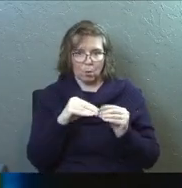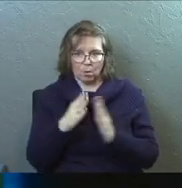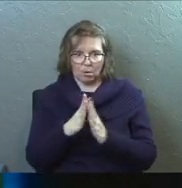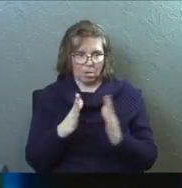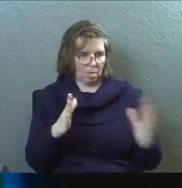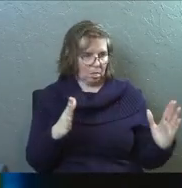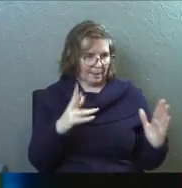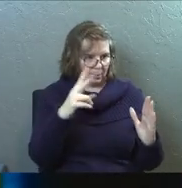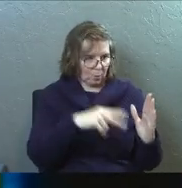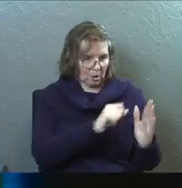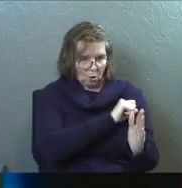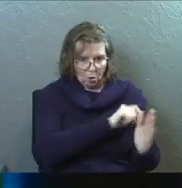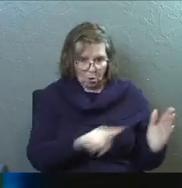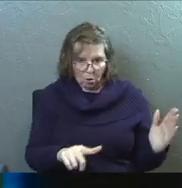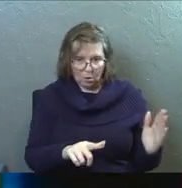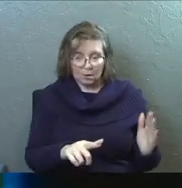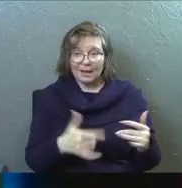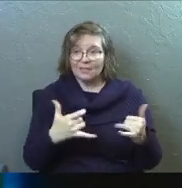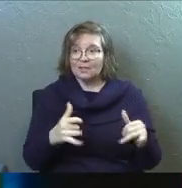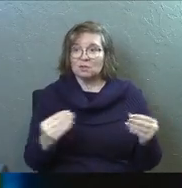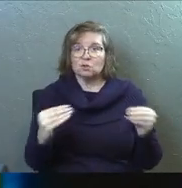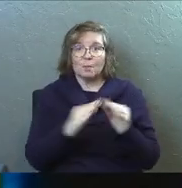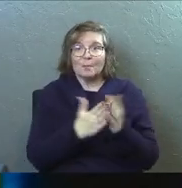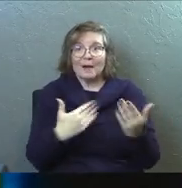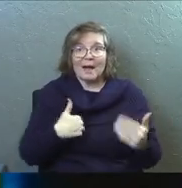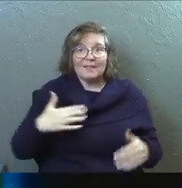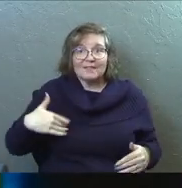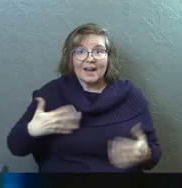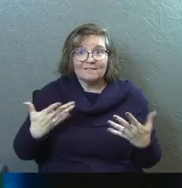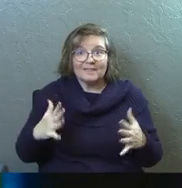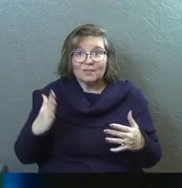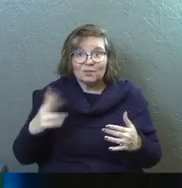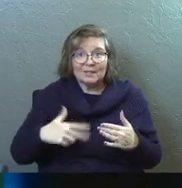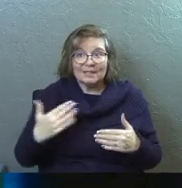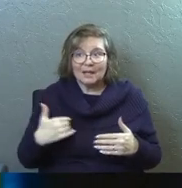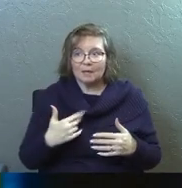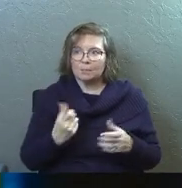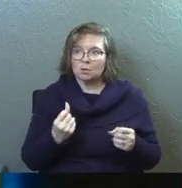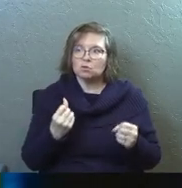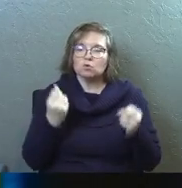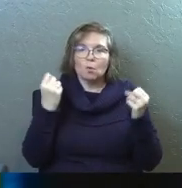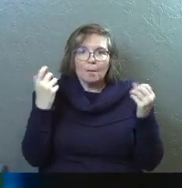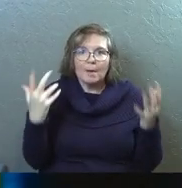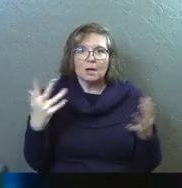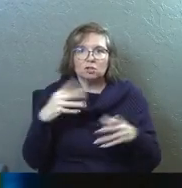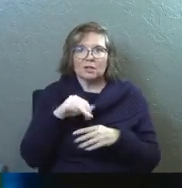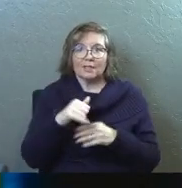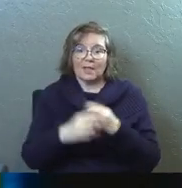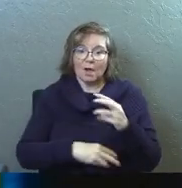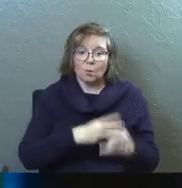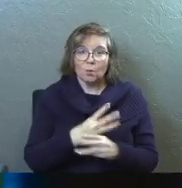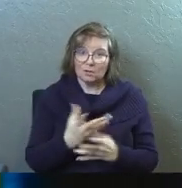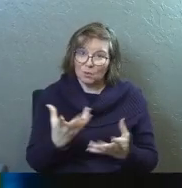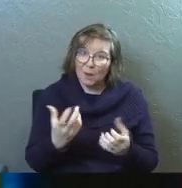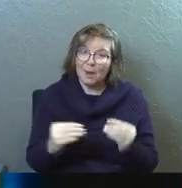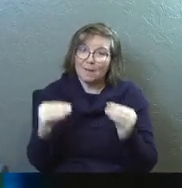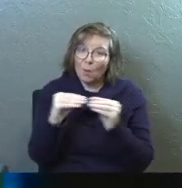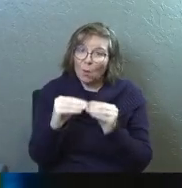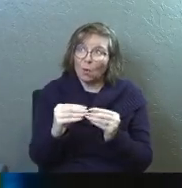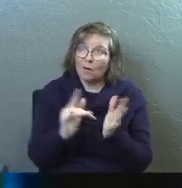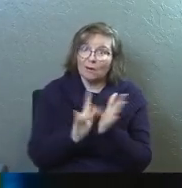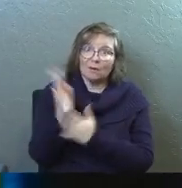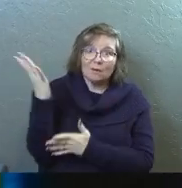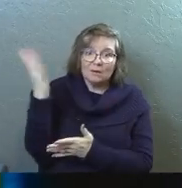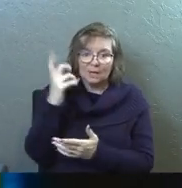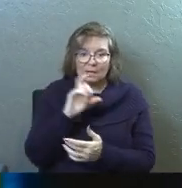was like, okay, I'm going to read all of these. And there's still so many books I haven't read. There's so much, but there's so much in that world. Do you want more?